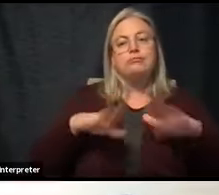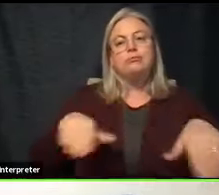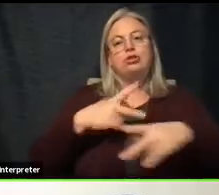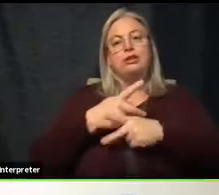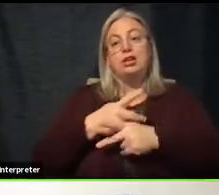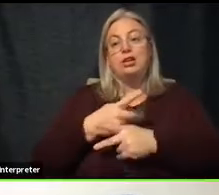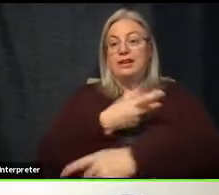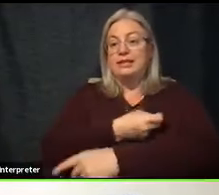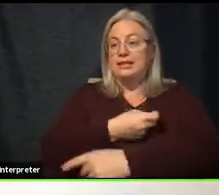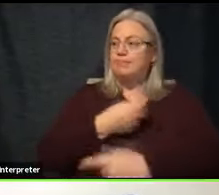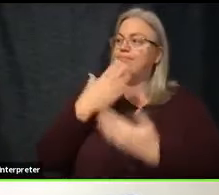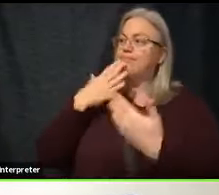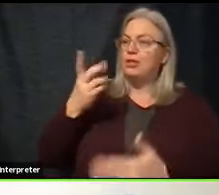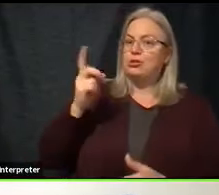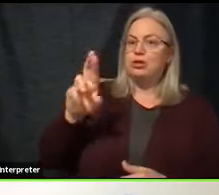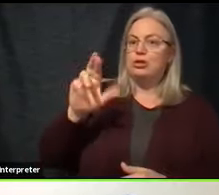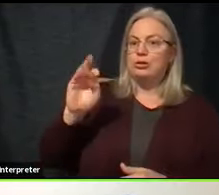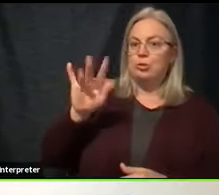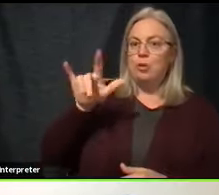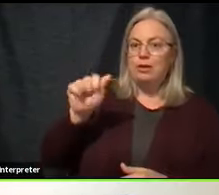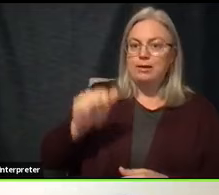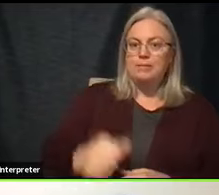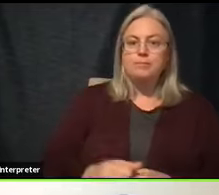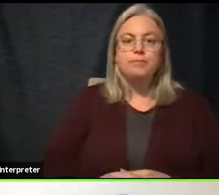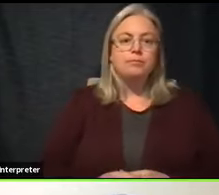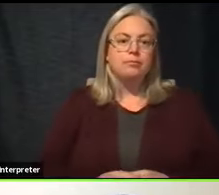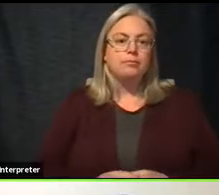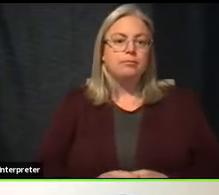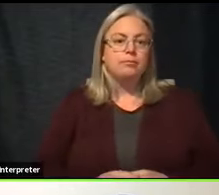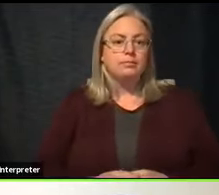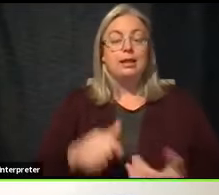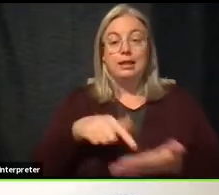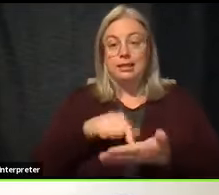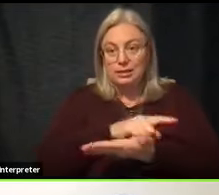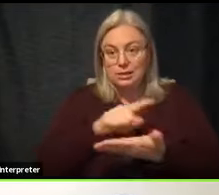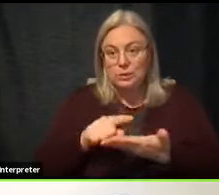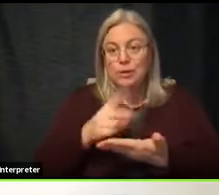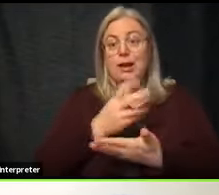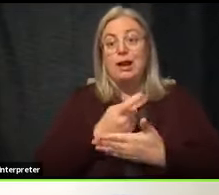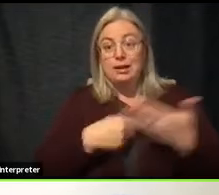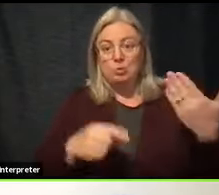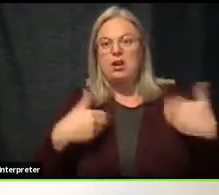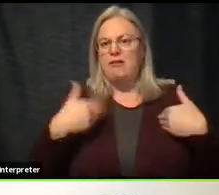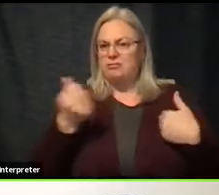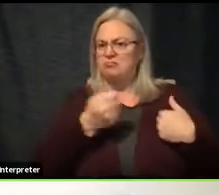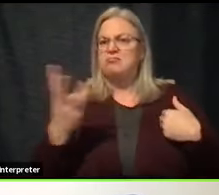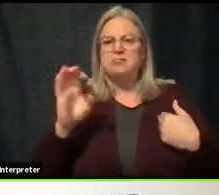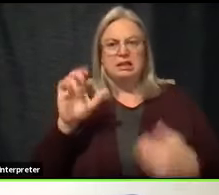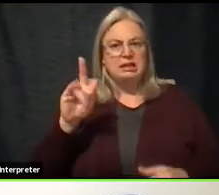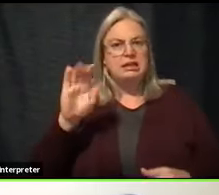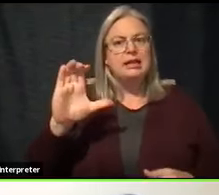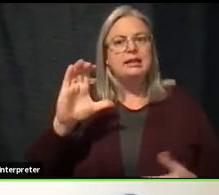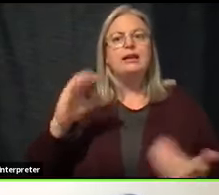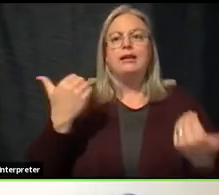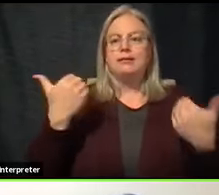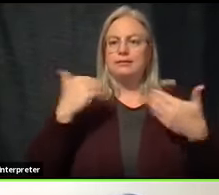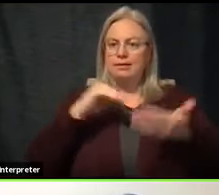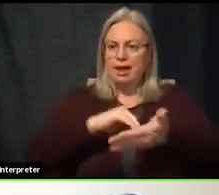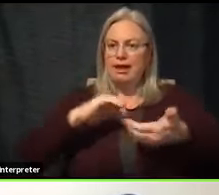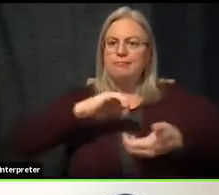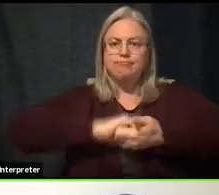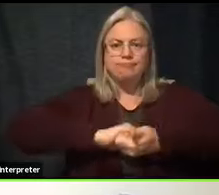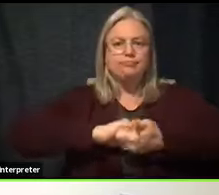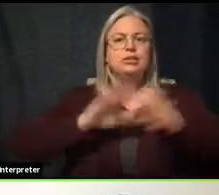Thank you, Dr. Ariola. We have a number of clinics this week and next, and we're very excited, again, in partnership with Children's